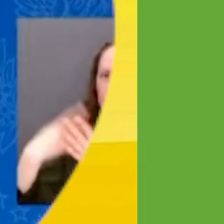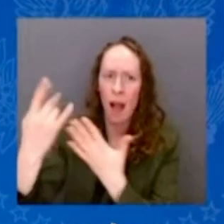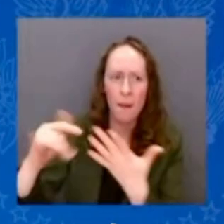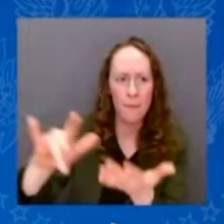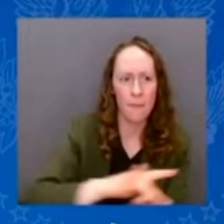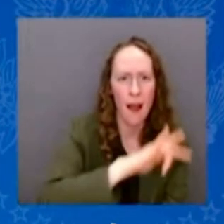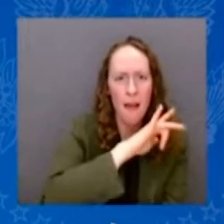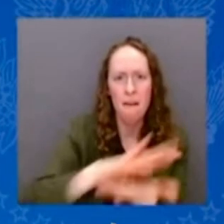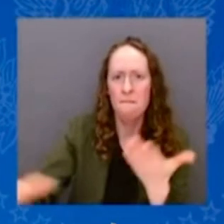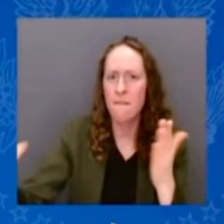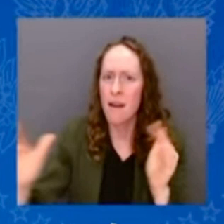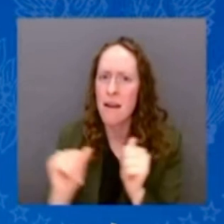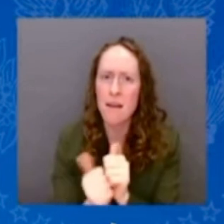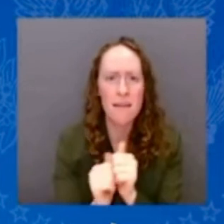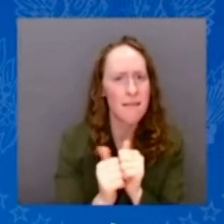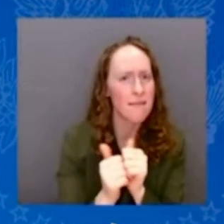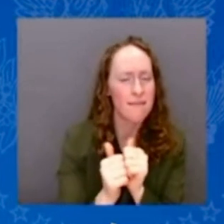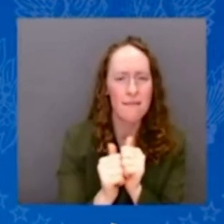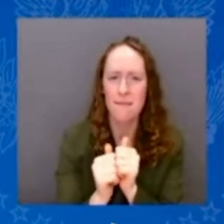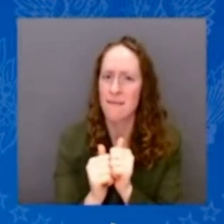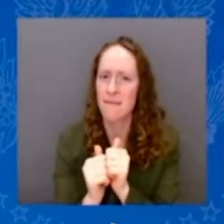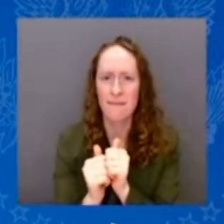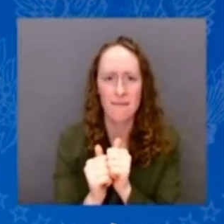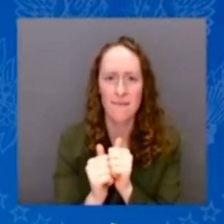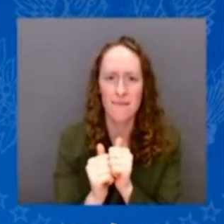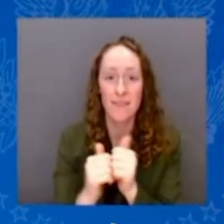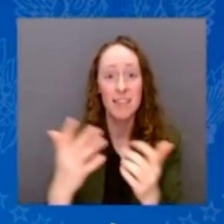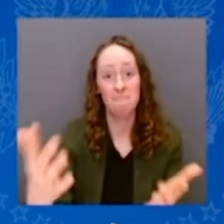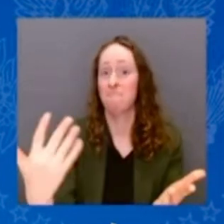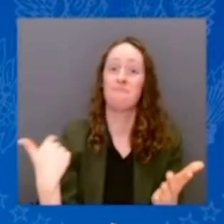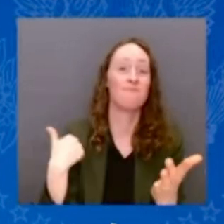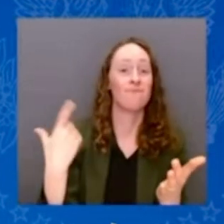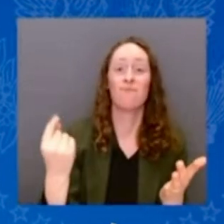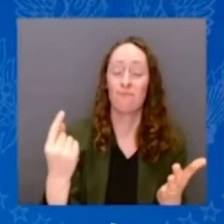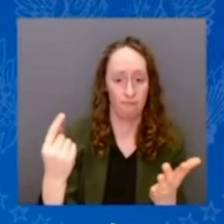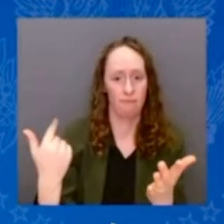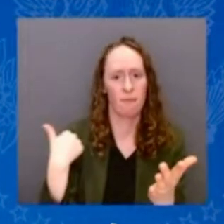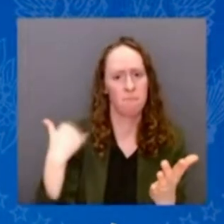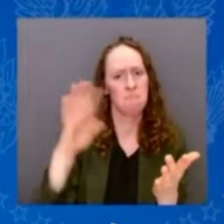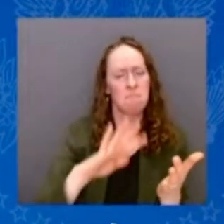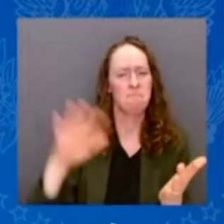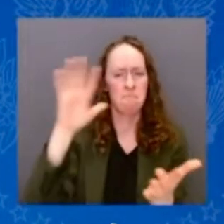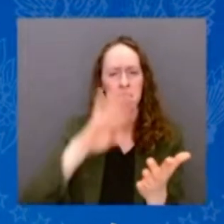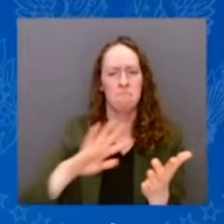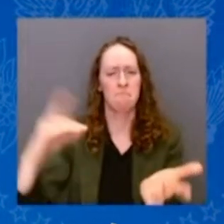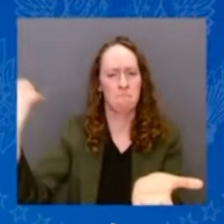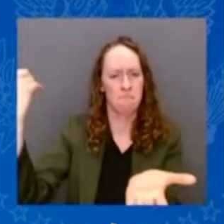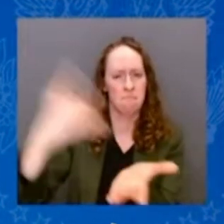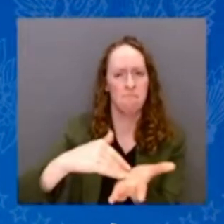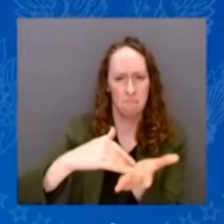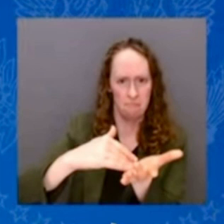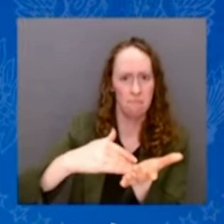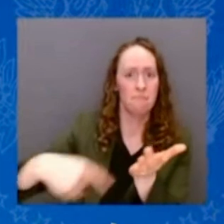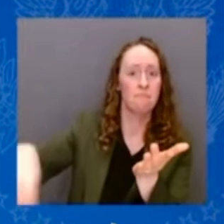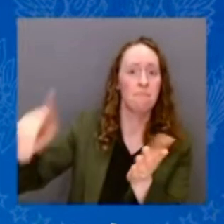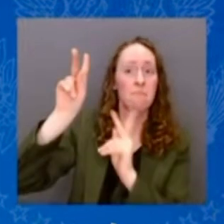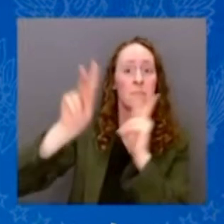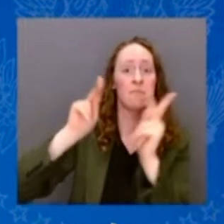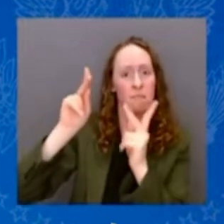We have about 1,000 billionaires now in America. You know the average tax rate they pay in taxes?